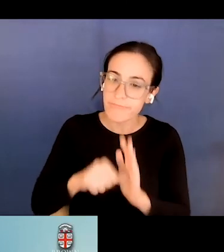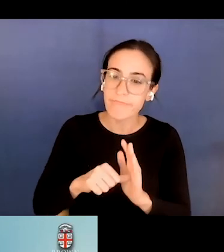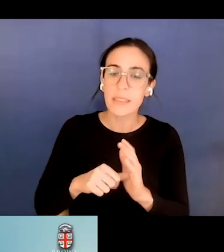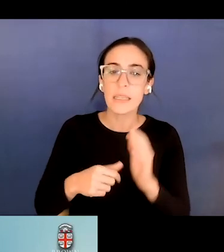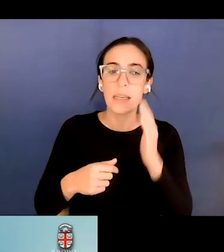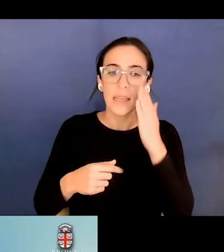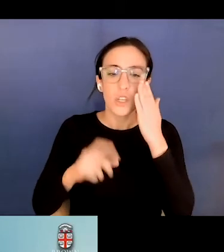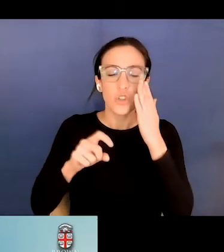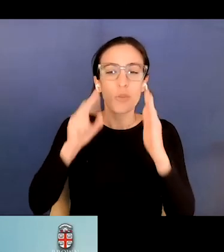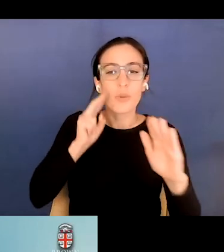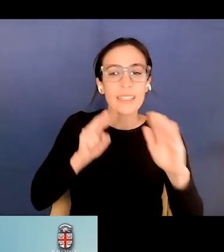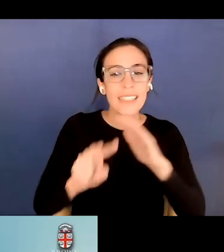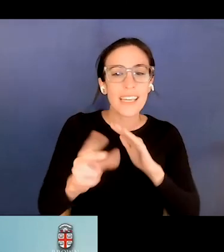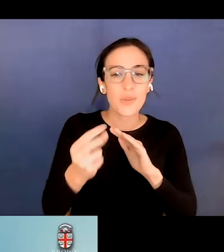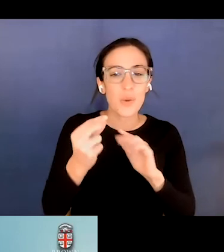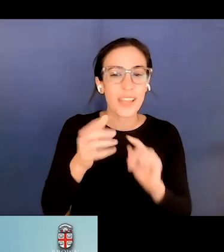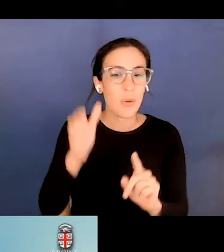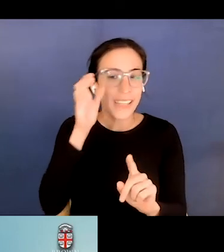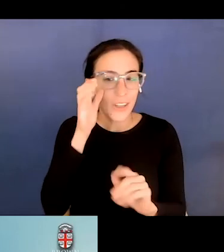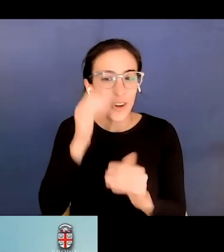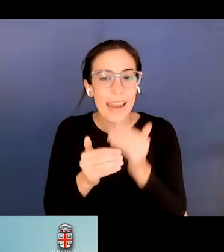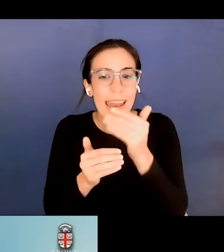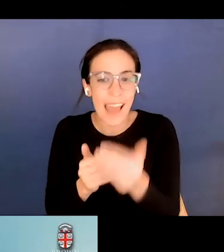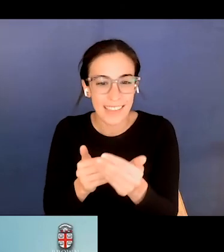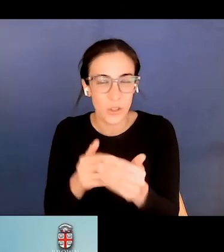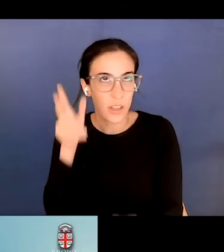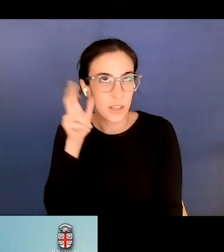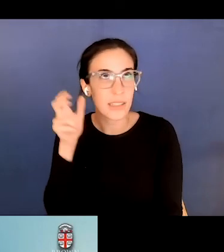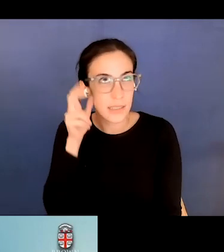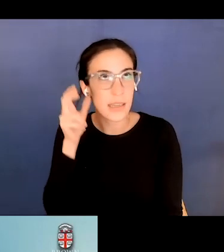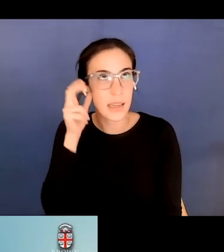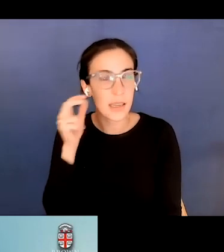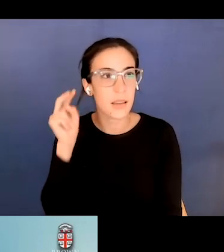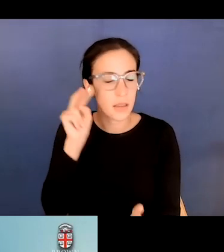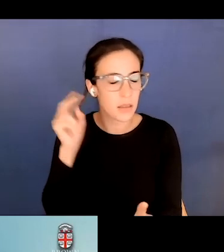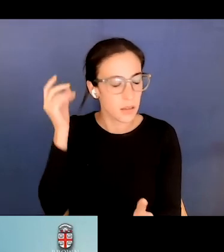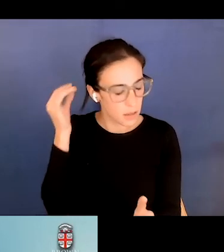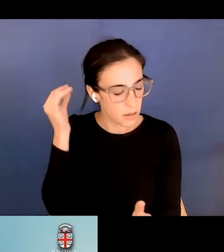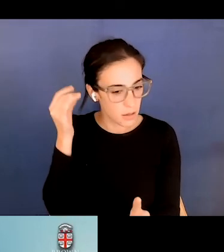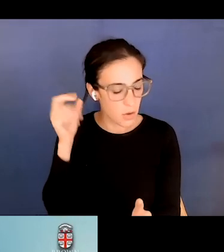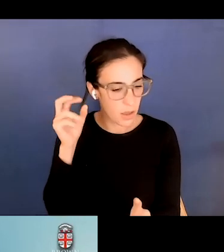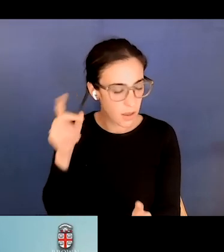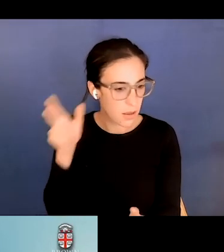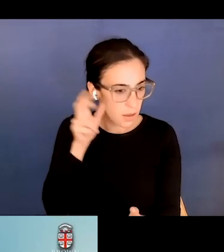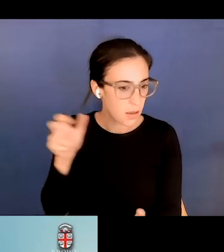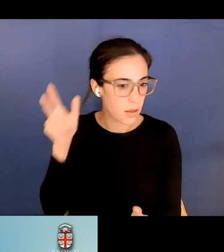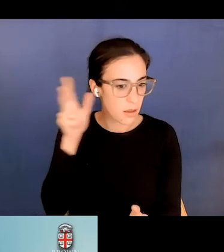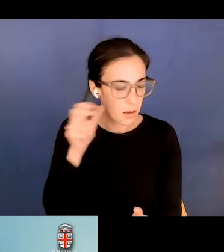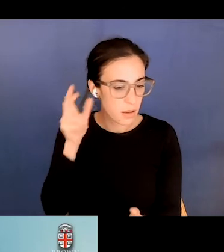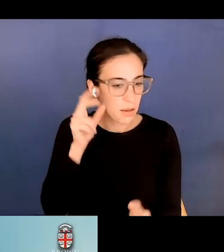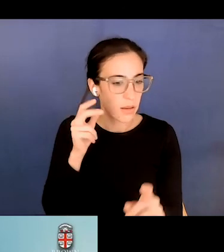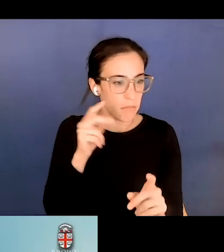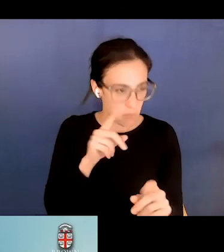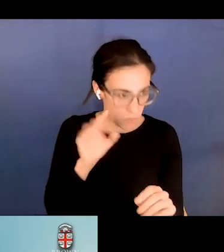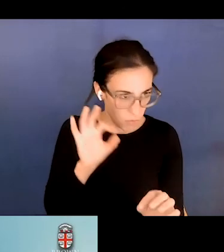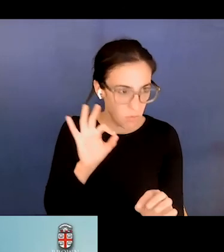So like they're listening to a text, they're constantly monitoring what they're hearing and they're using incoming oral input to confirm